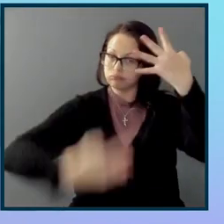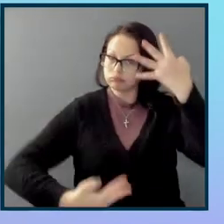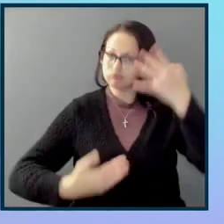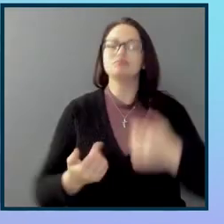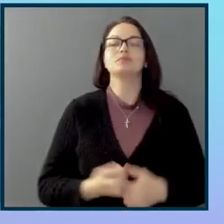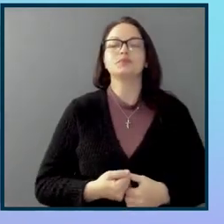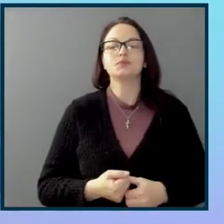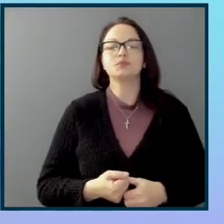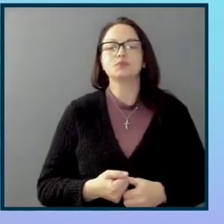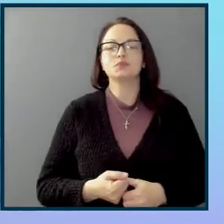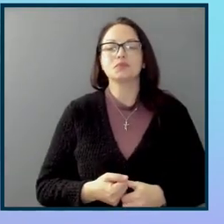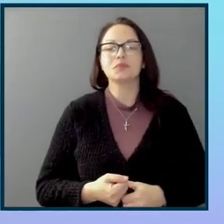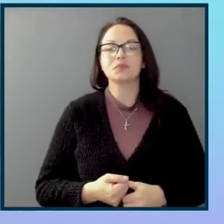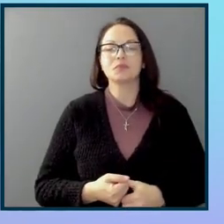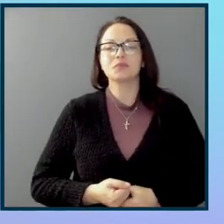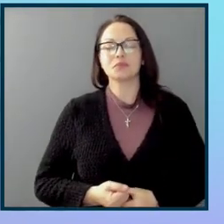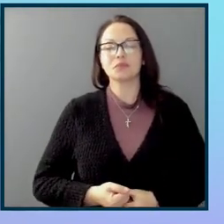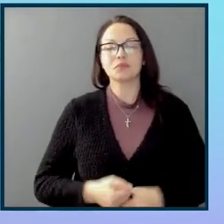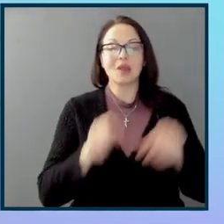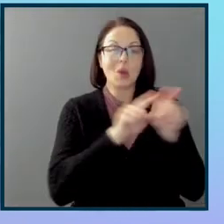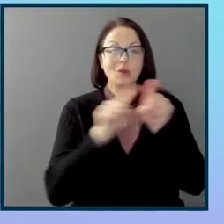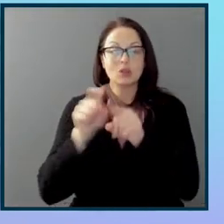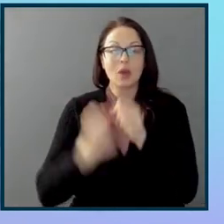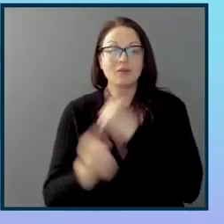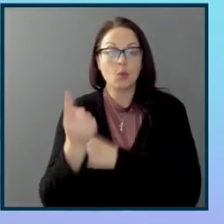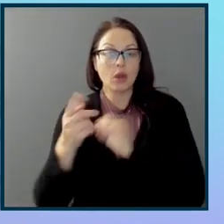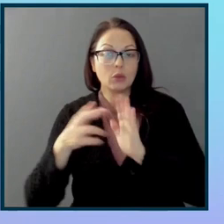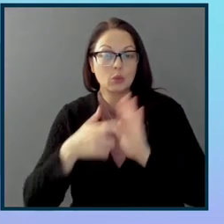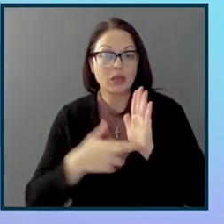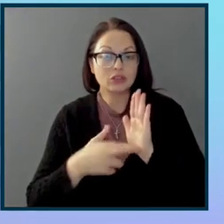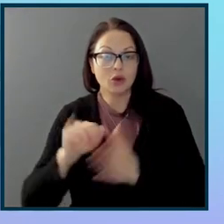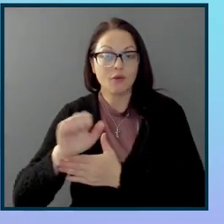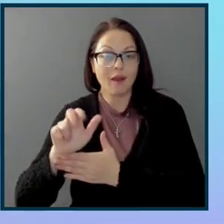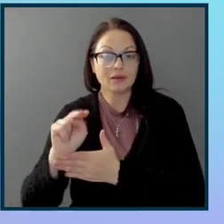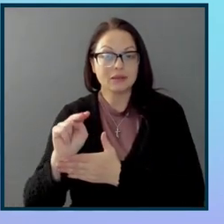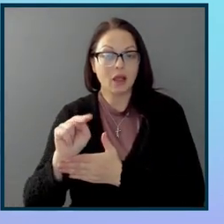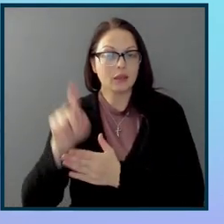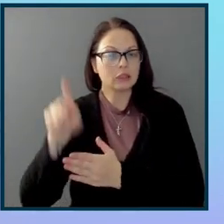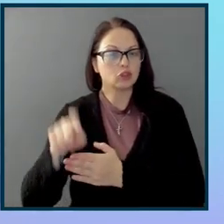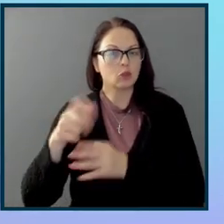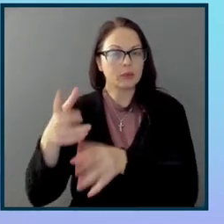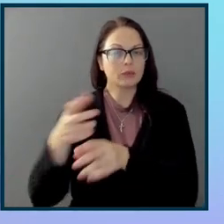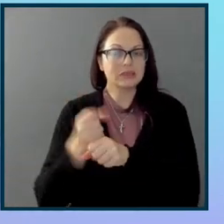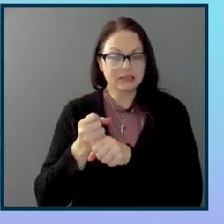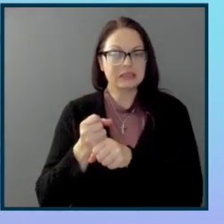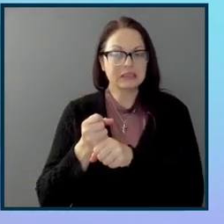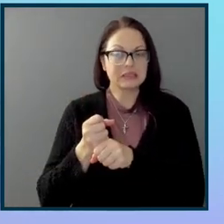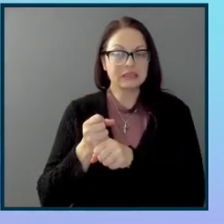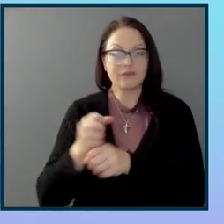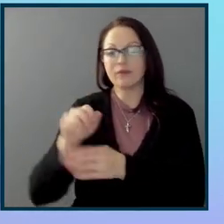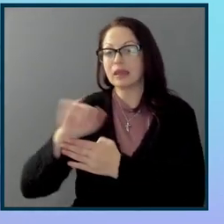in. Also, everybody who registered for Axcon should be receiving that Jim